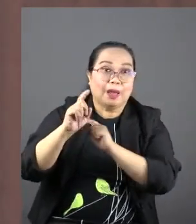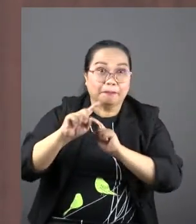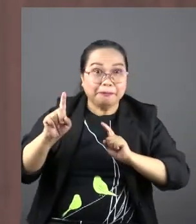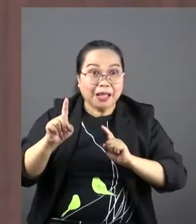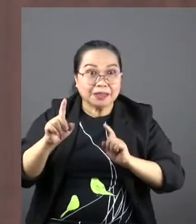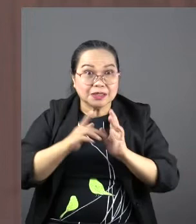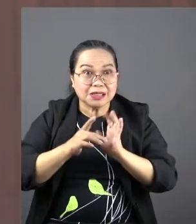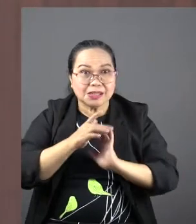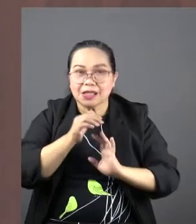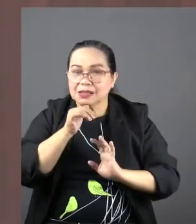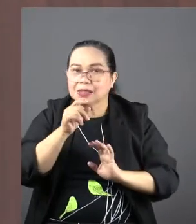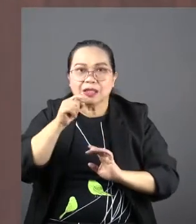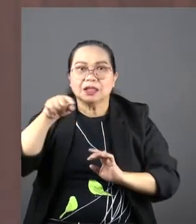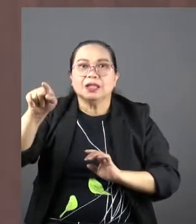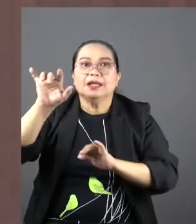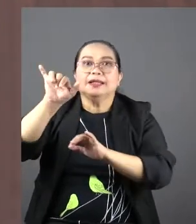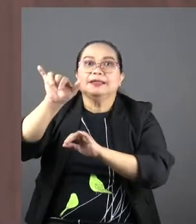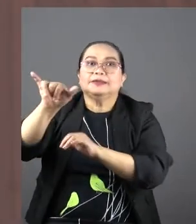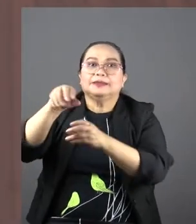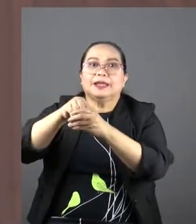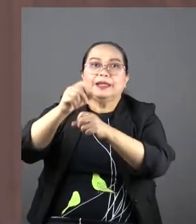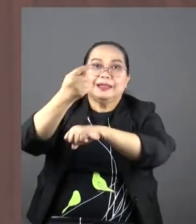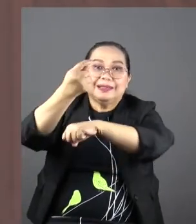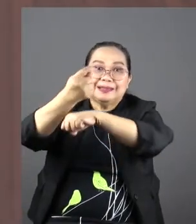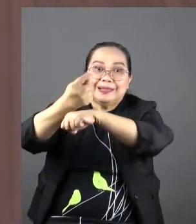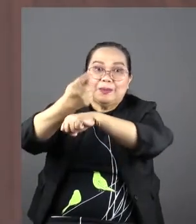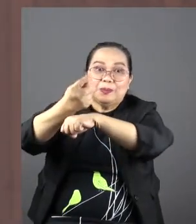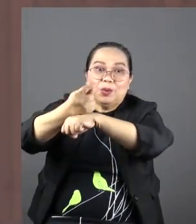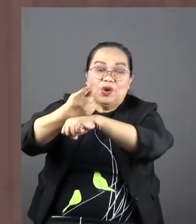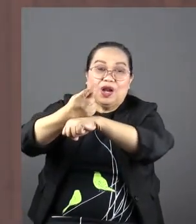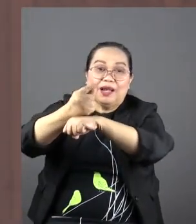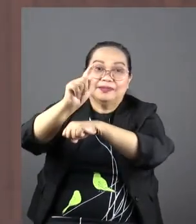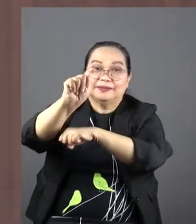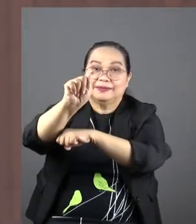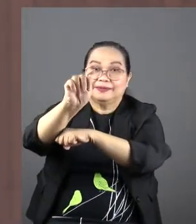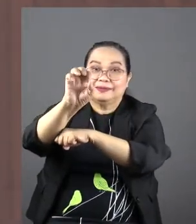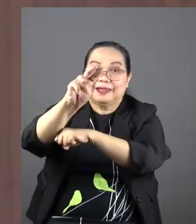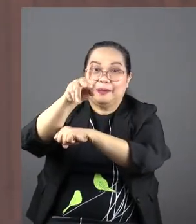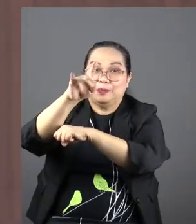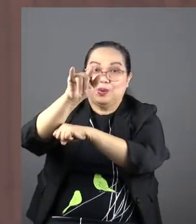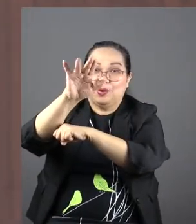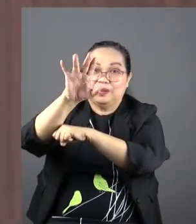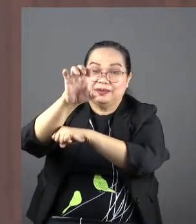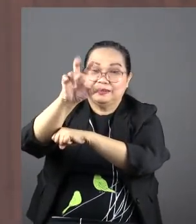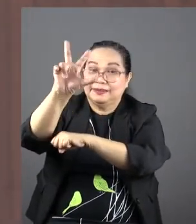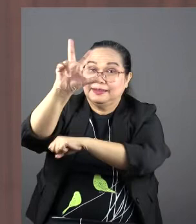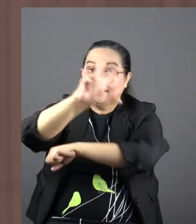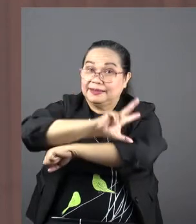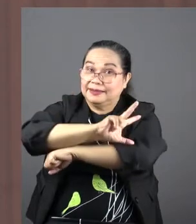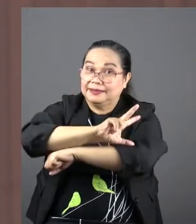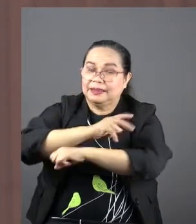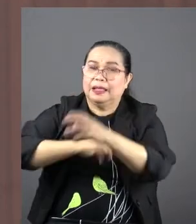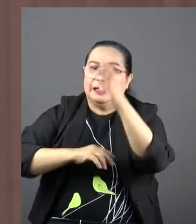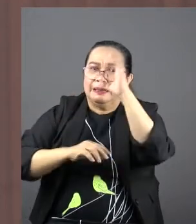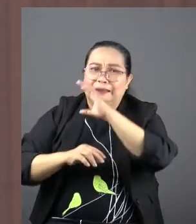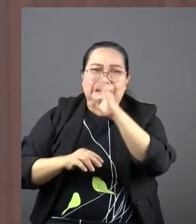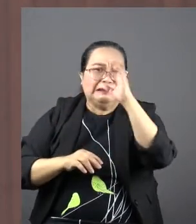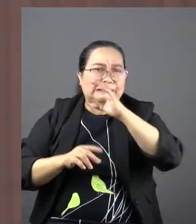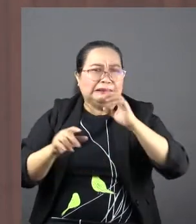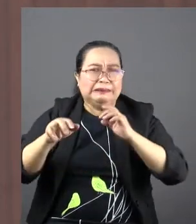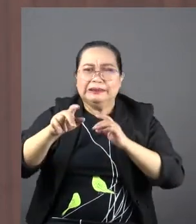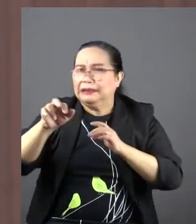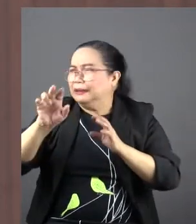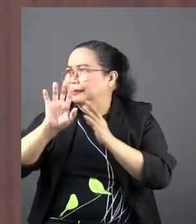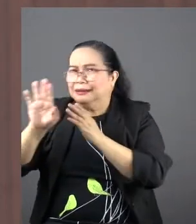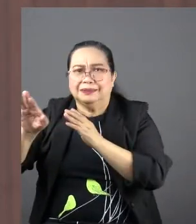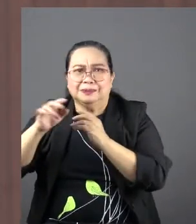was at the temple. And they found him in the temple after three days because it takes perhaps several days to travel back.